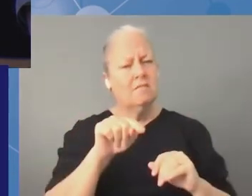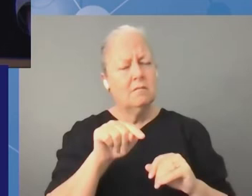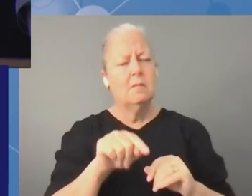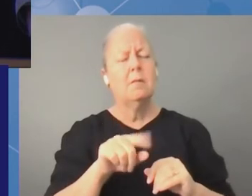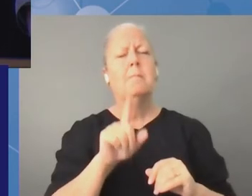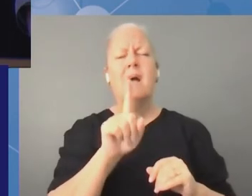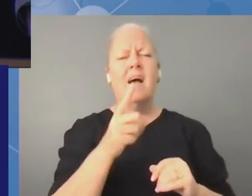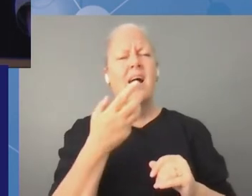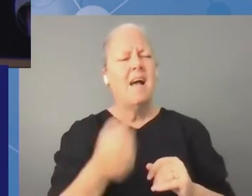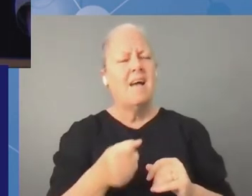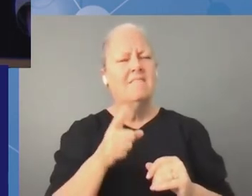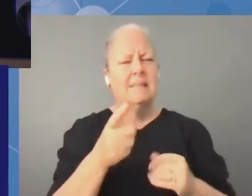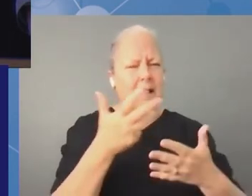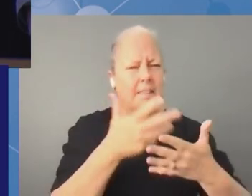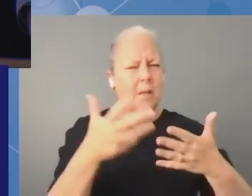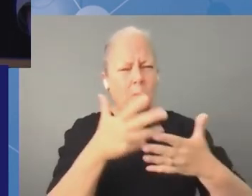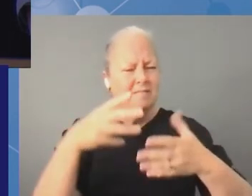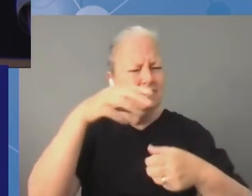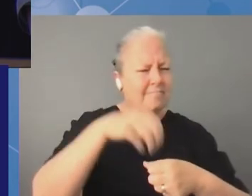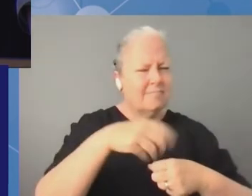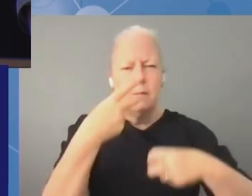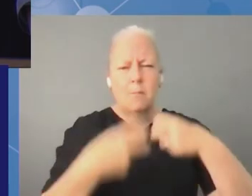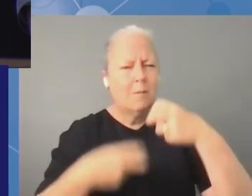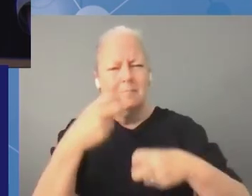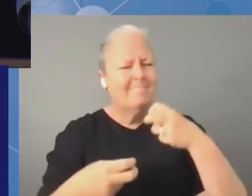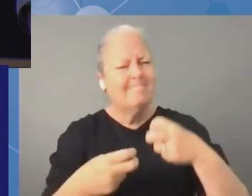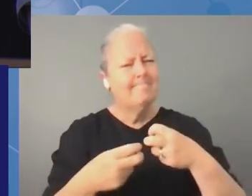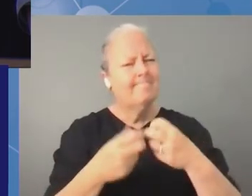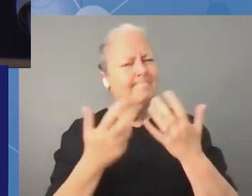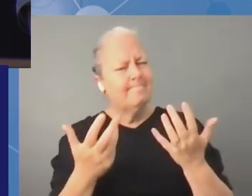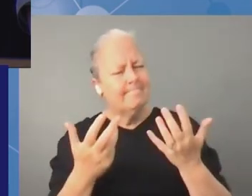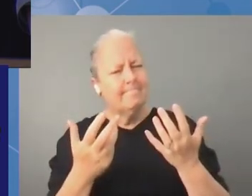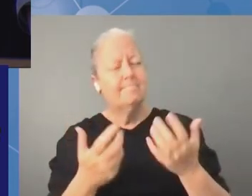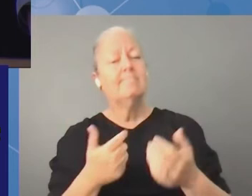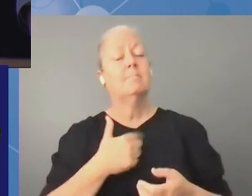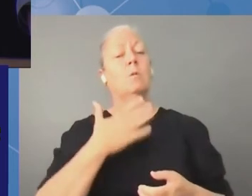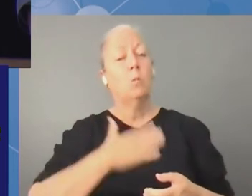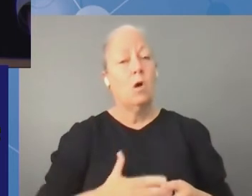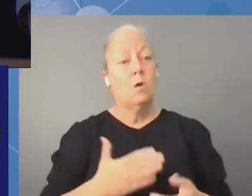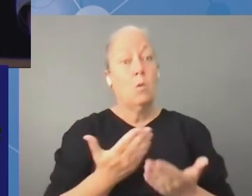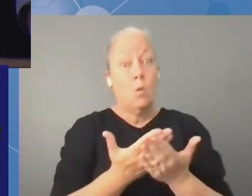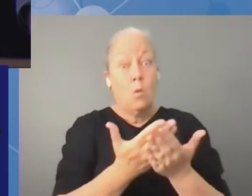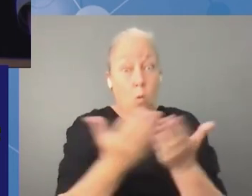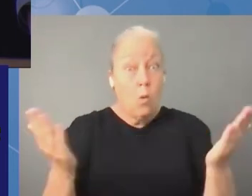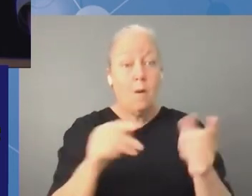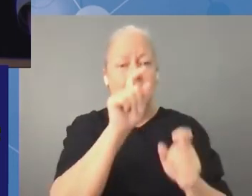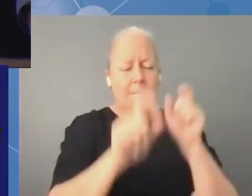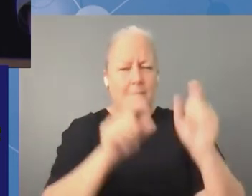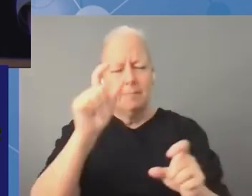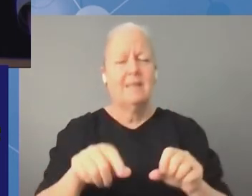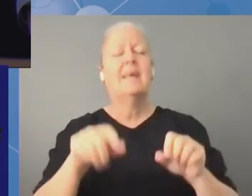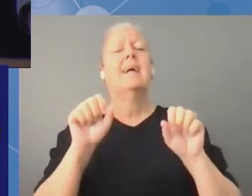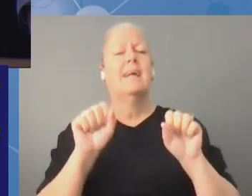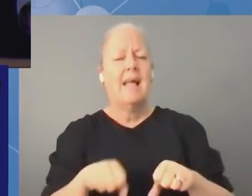involved so what can we do to make sure that every citizen can take part in igf